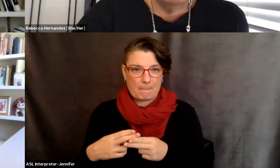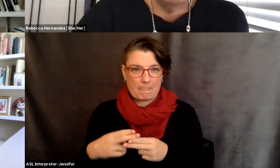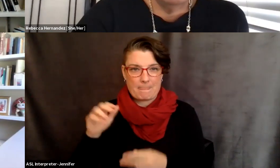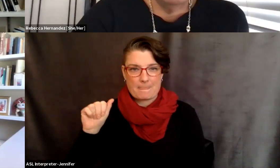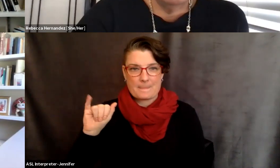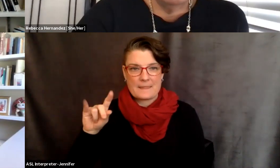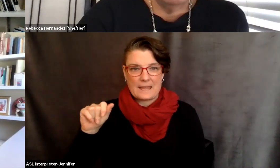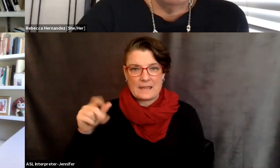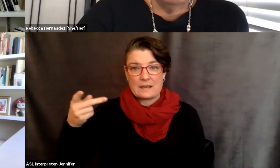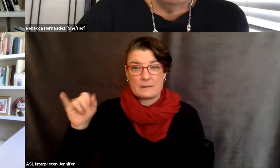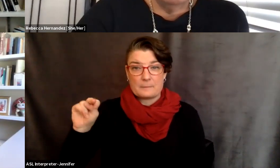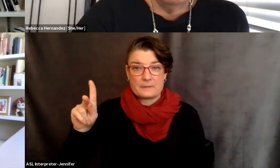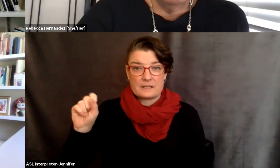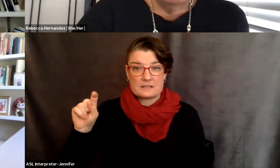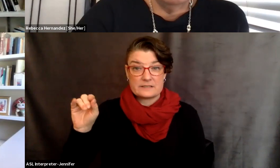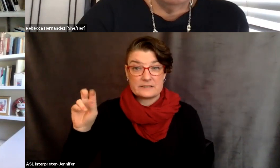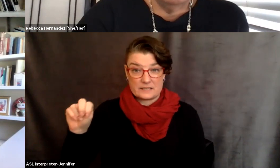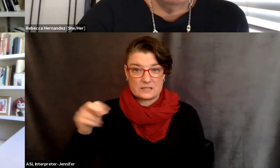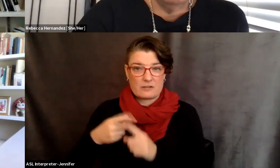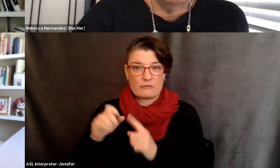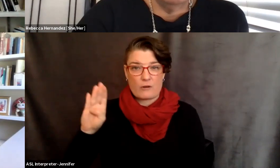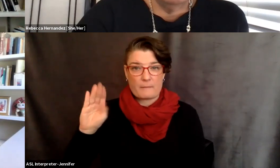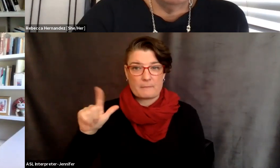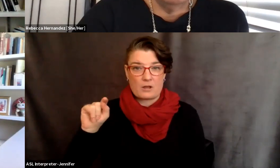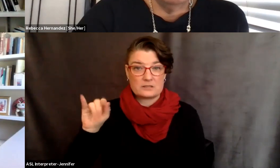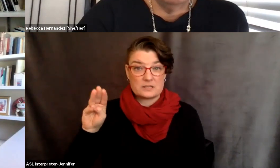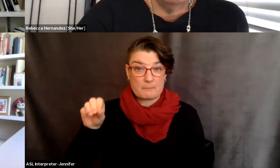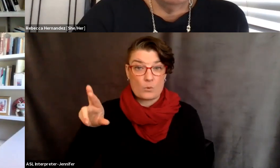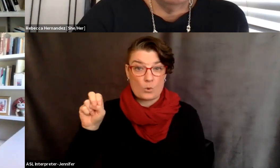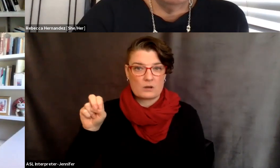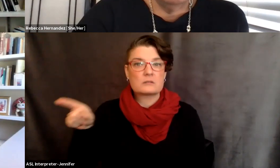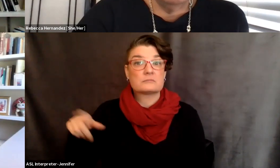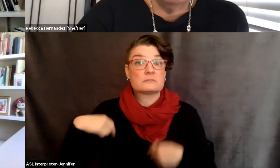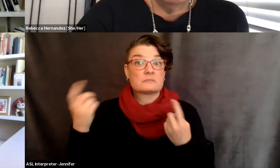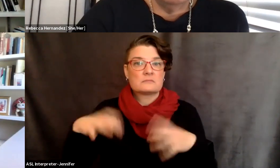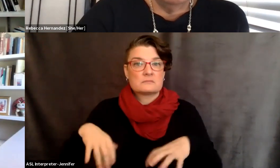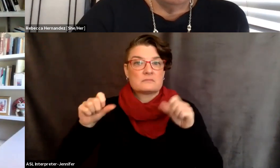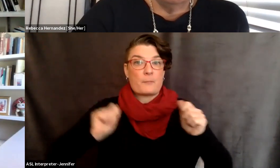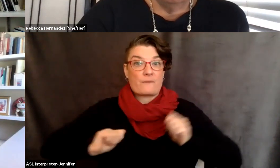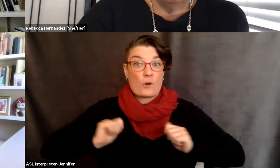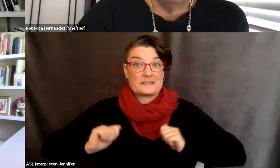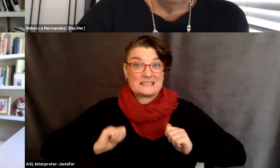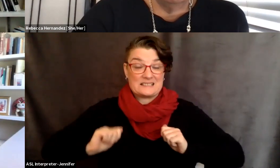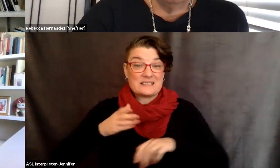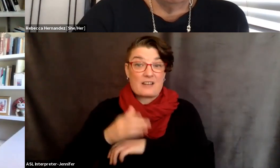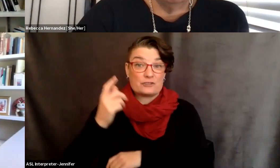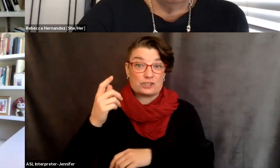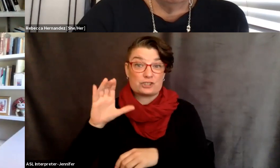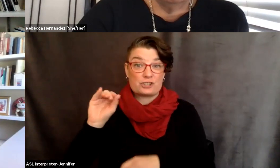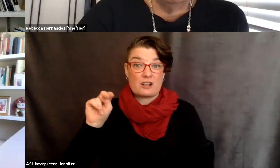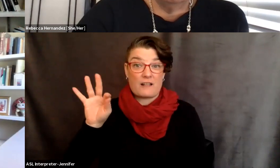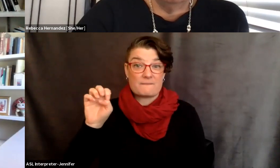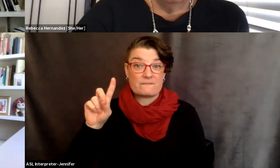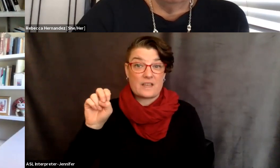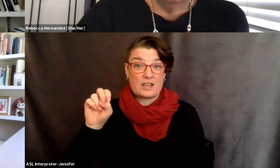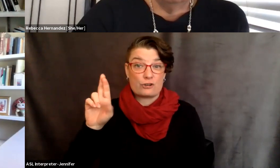Ada Pinkston. She's based in Baltimore and she's been doing performances and spaces where some of the Confederate monuments have been, have been removed